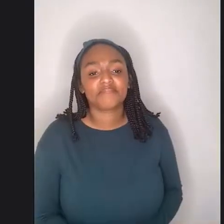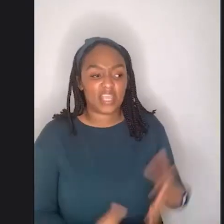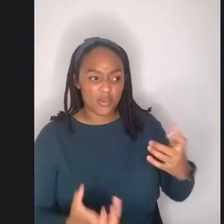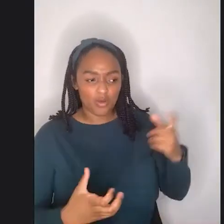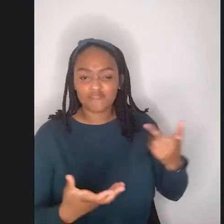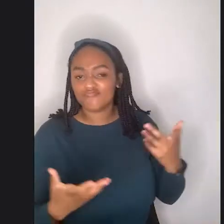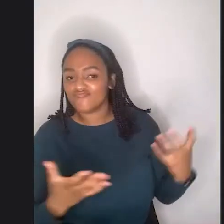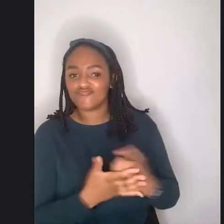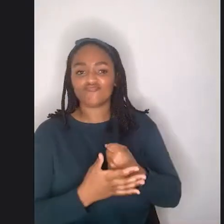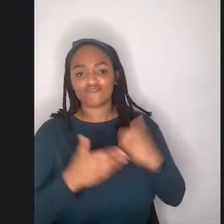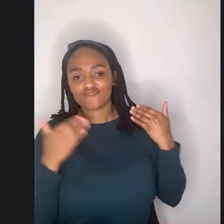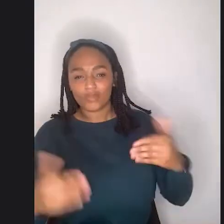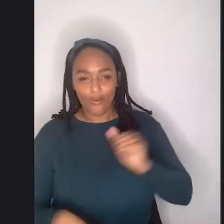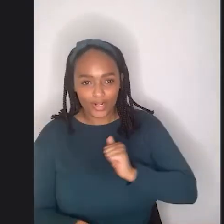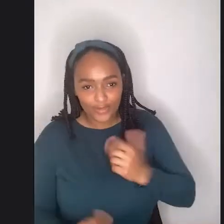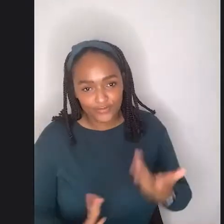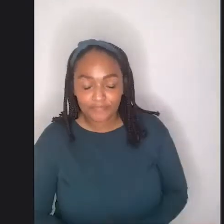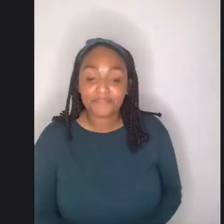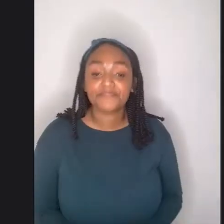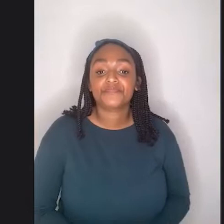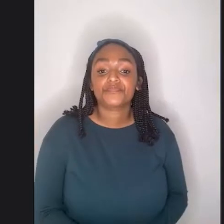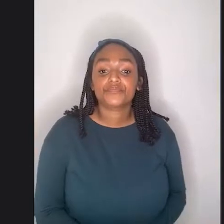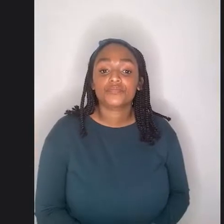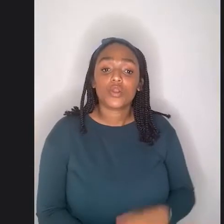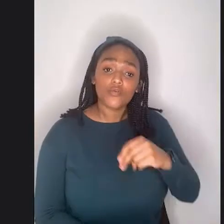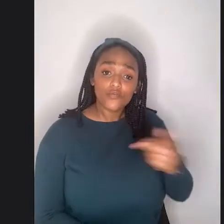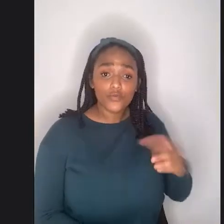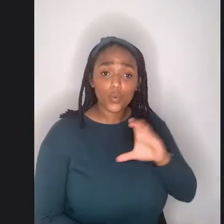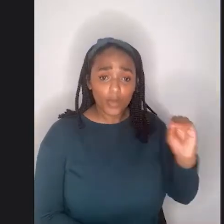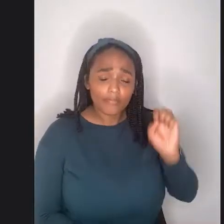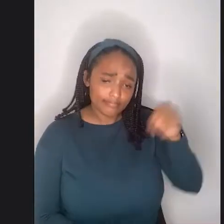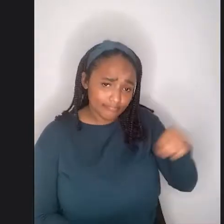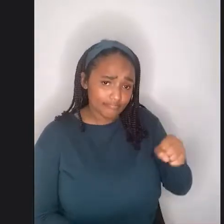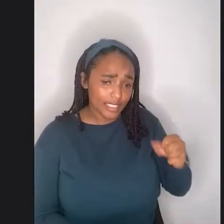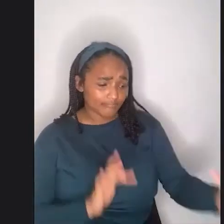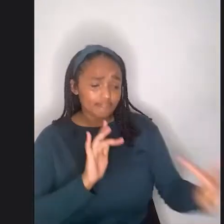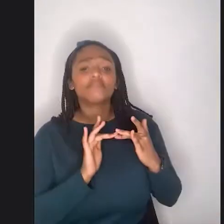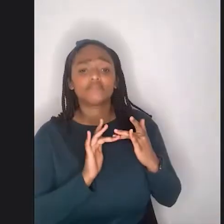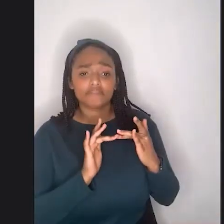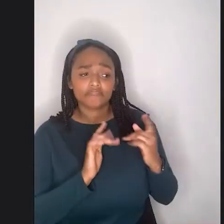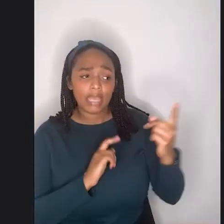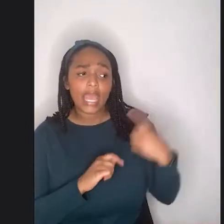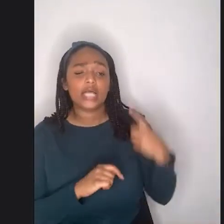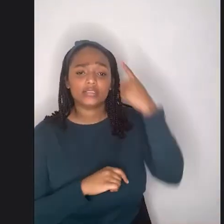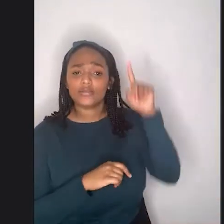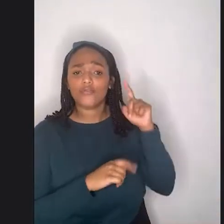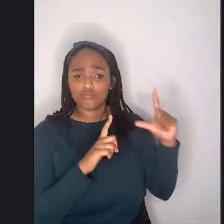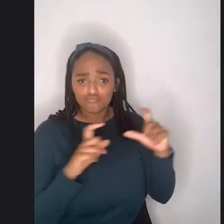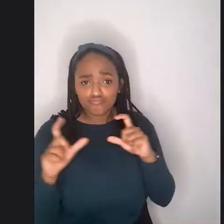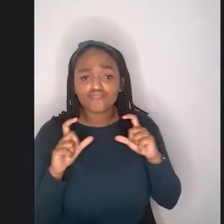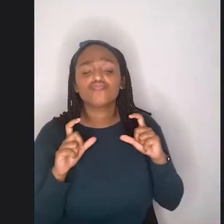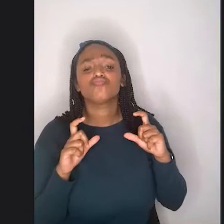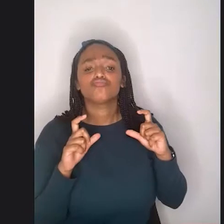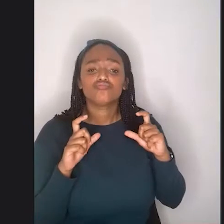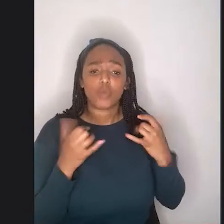I have like, you know, a couple of companies reaching out like clothing companies asking for photo shoots and collaborations right